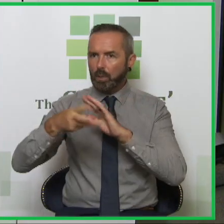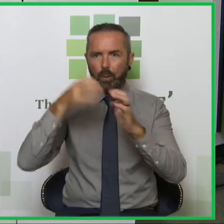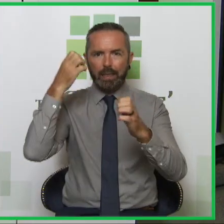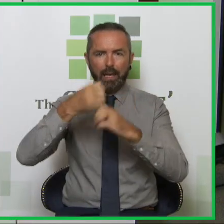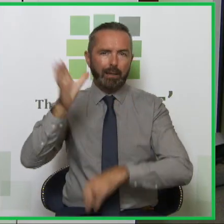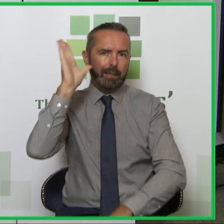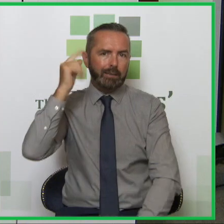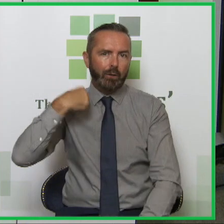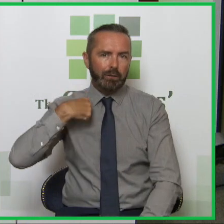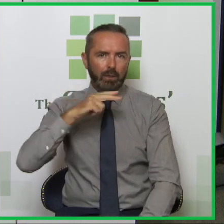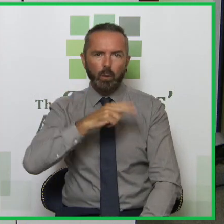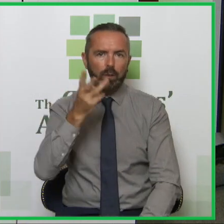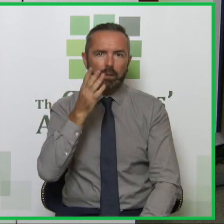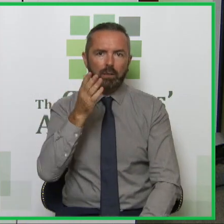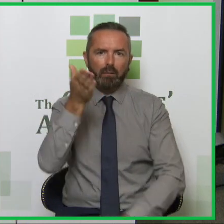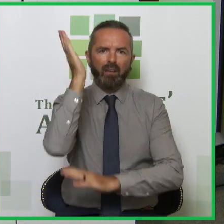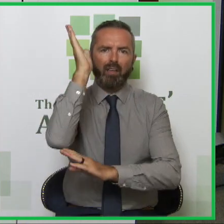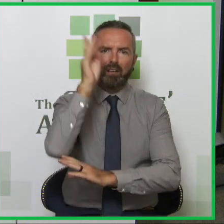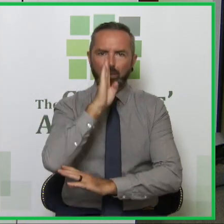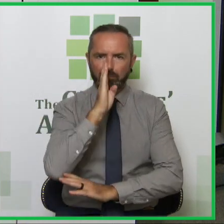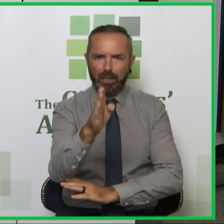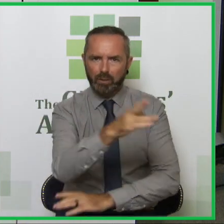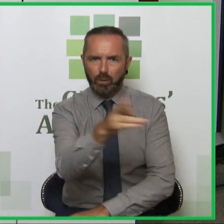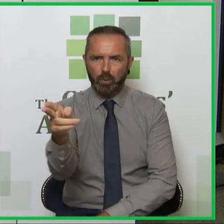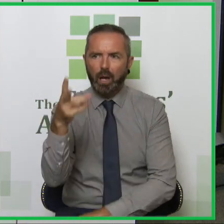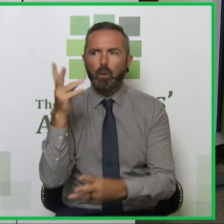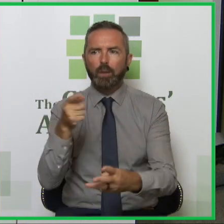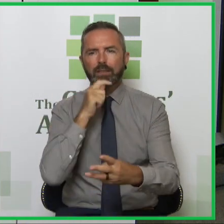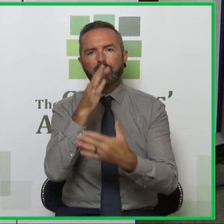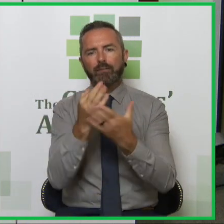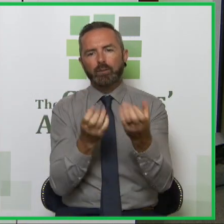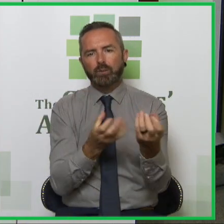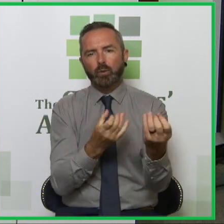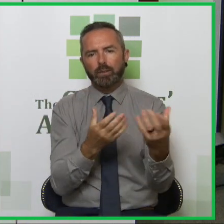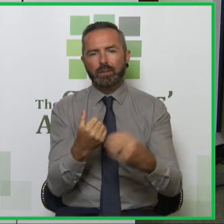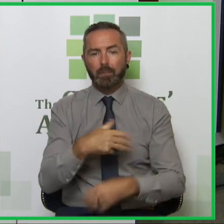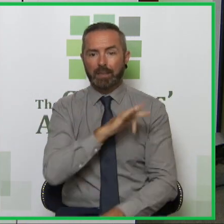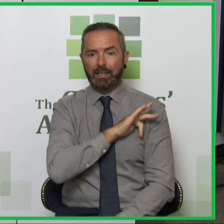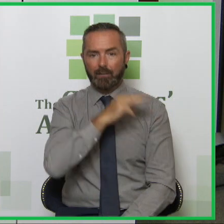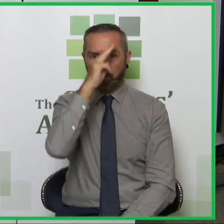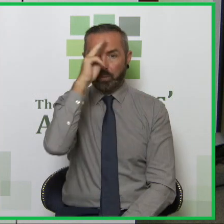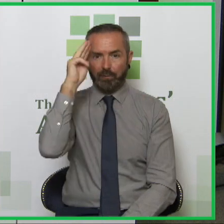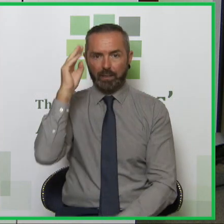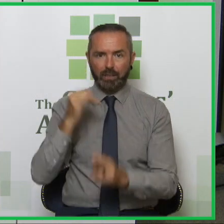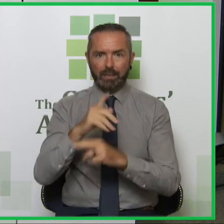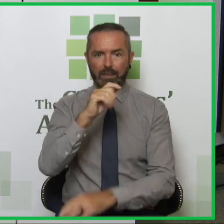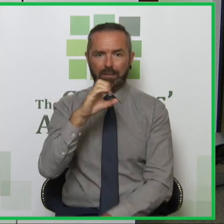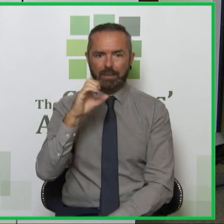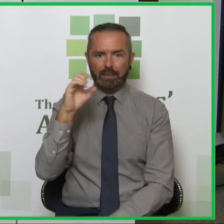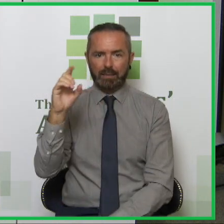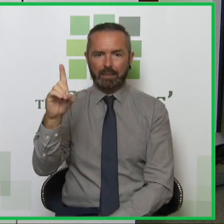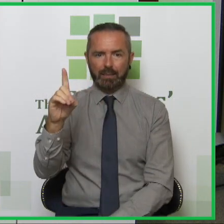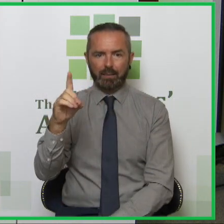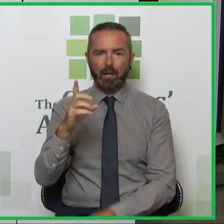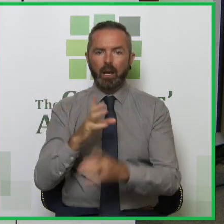you I want to talk and tell you some stories. So I'm Catherine Comiskey and I'm a professor in Trinity College and I have been